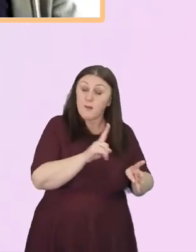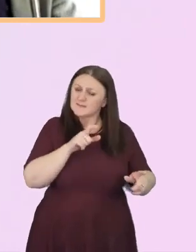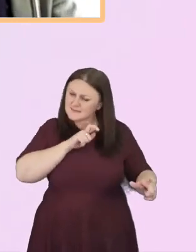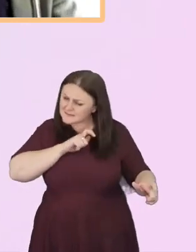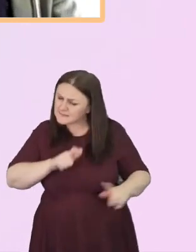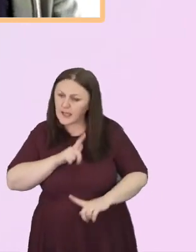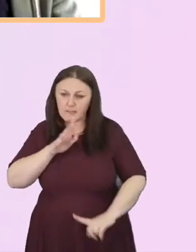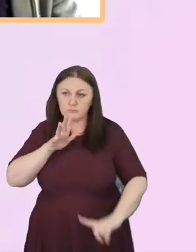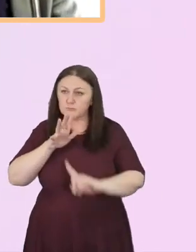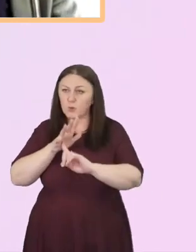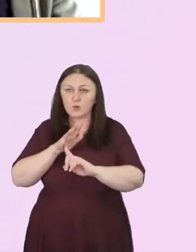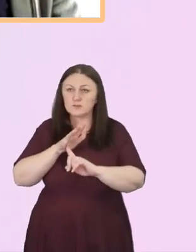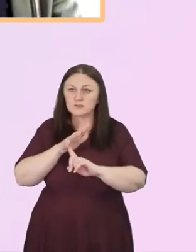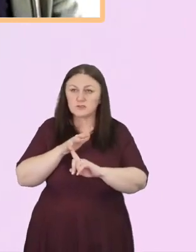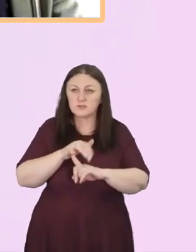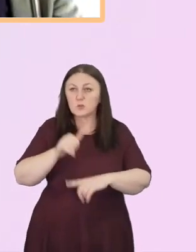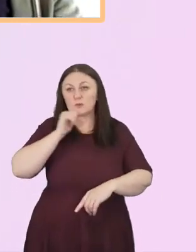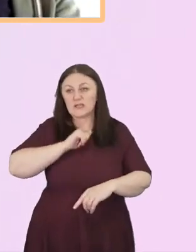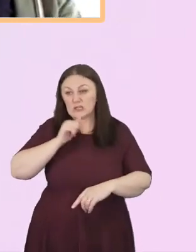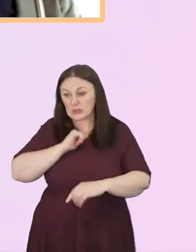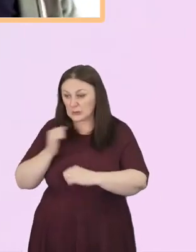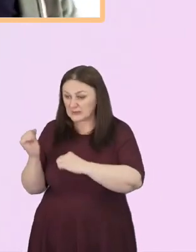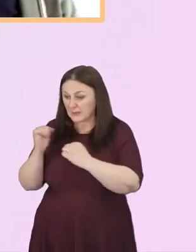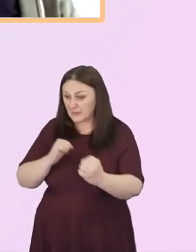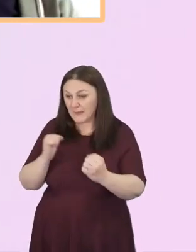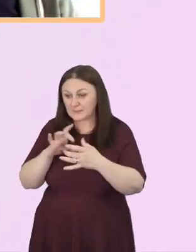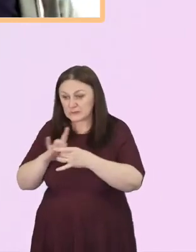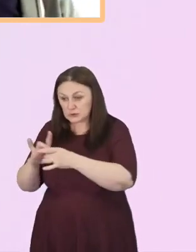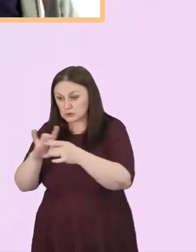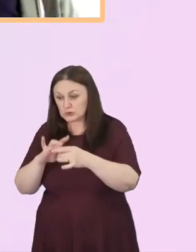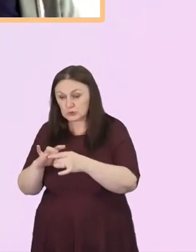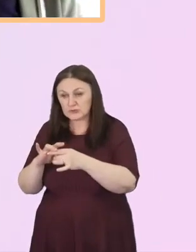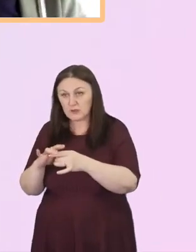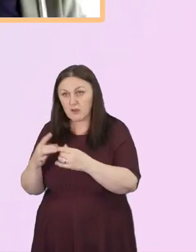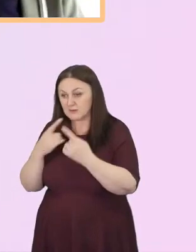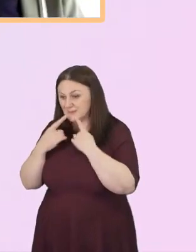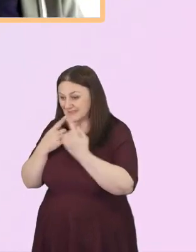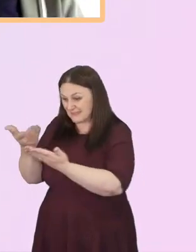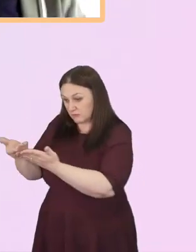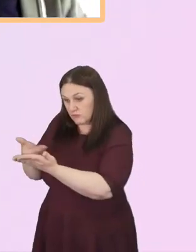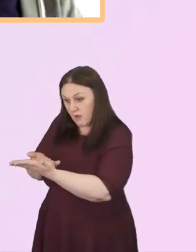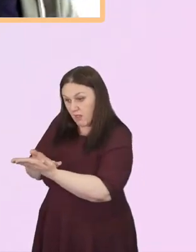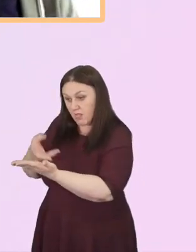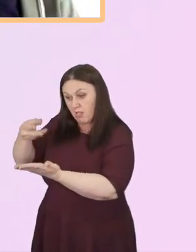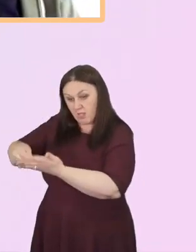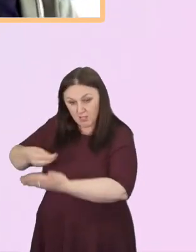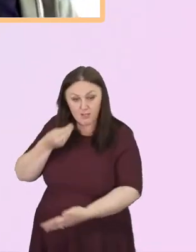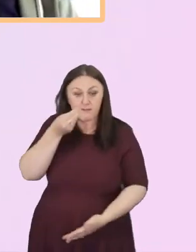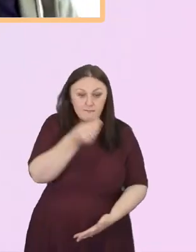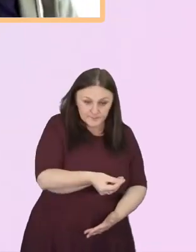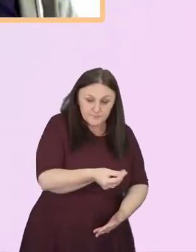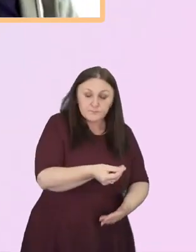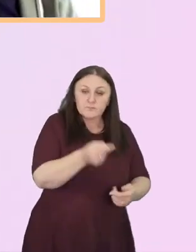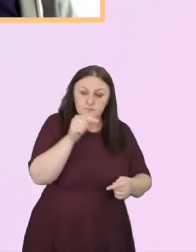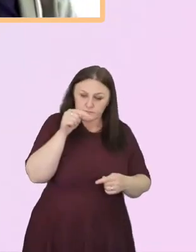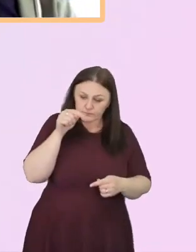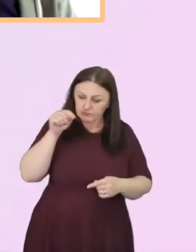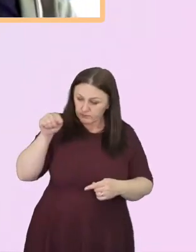the Baptist Union material, which introduces the idea of